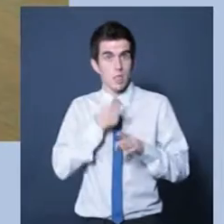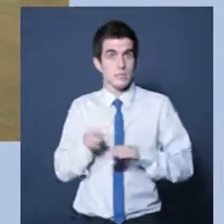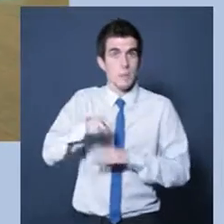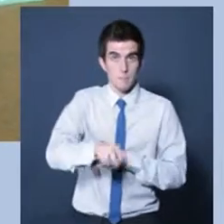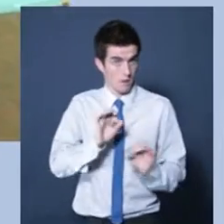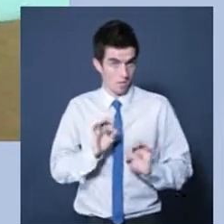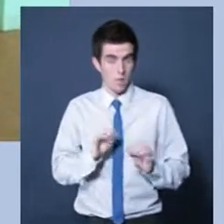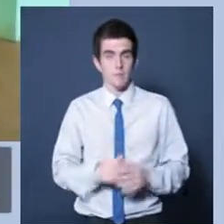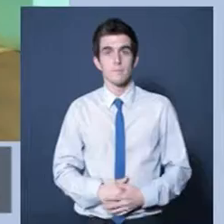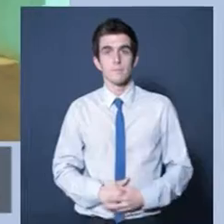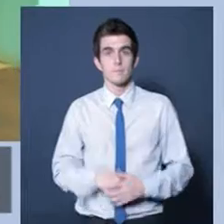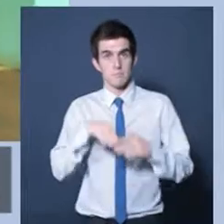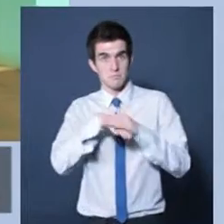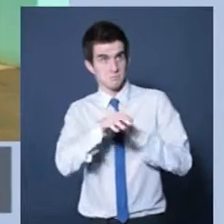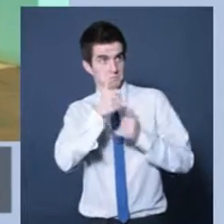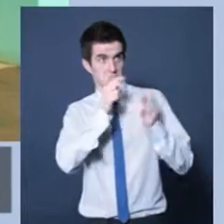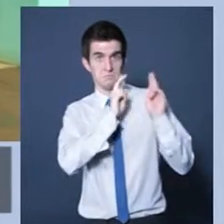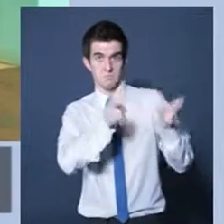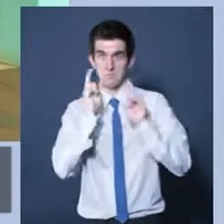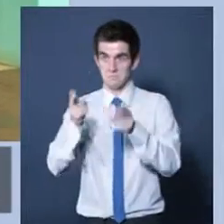You had level entrances.